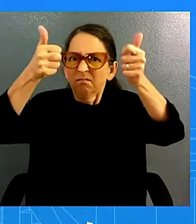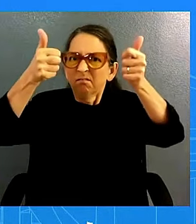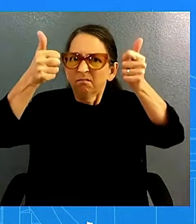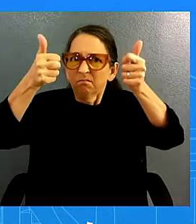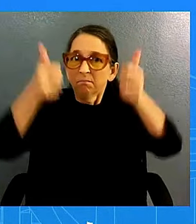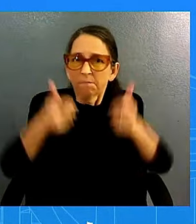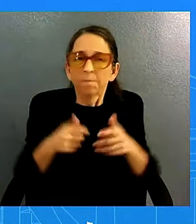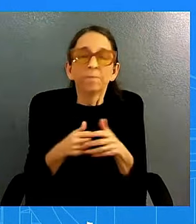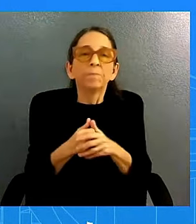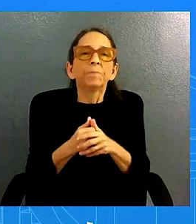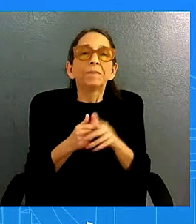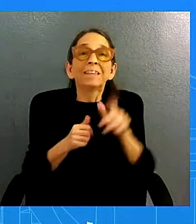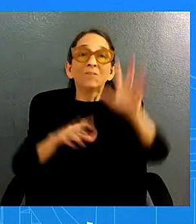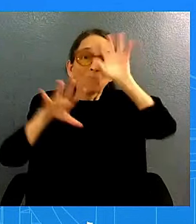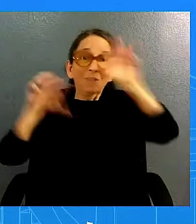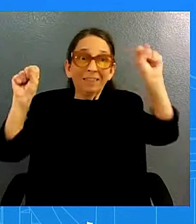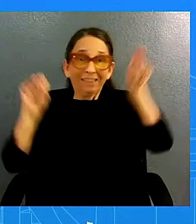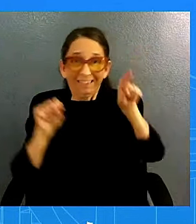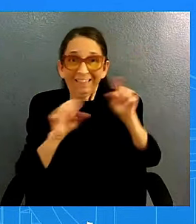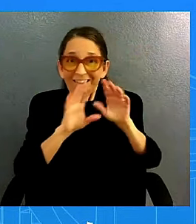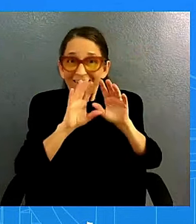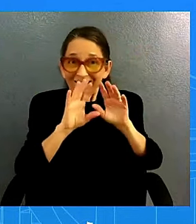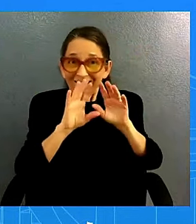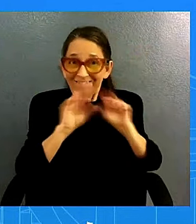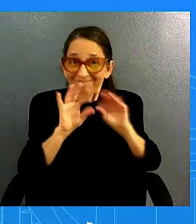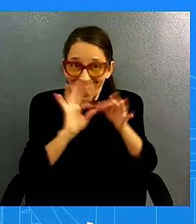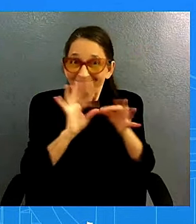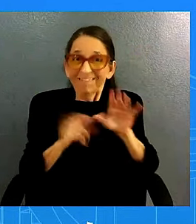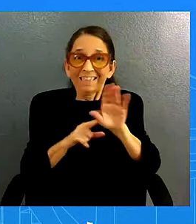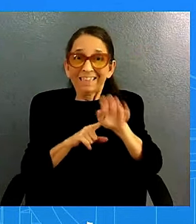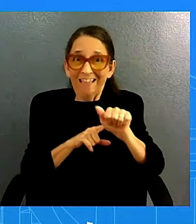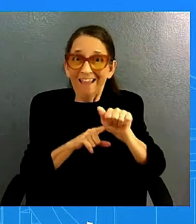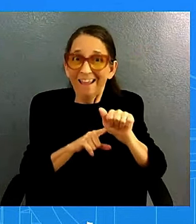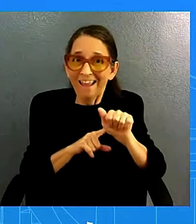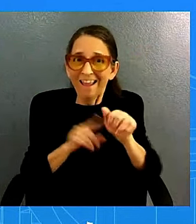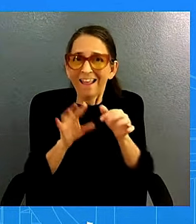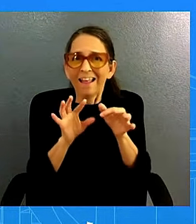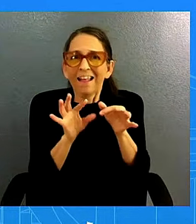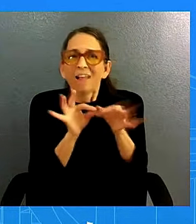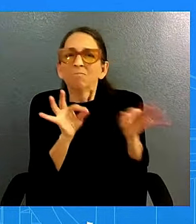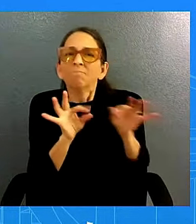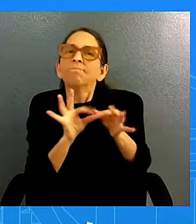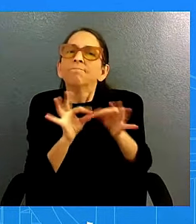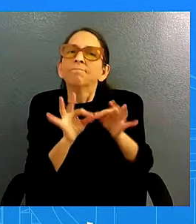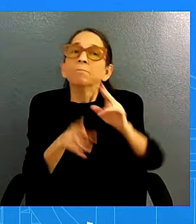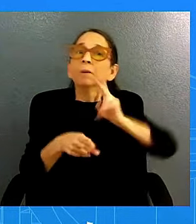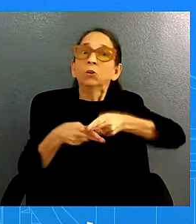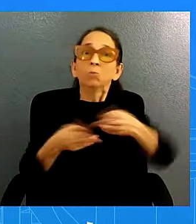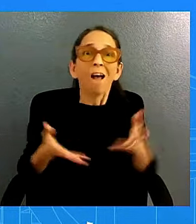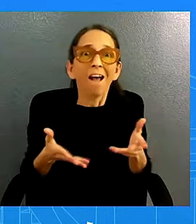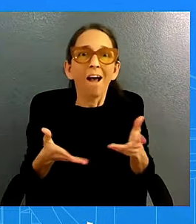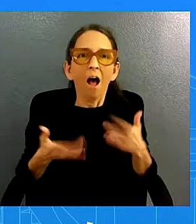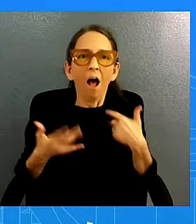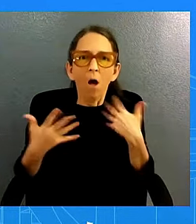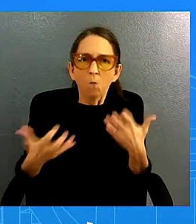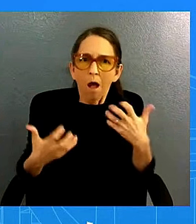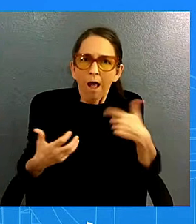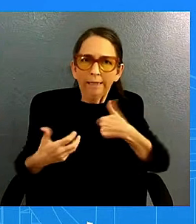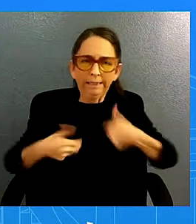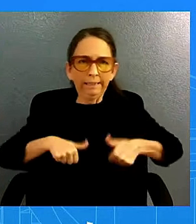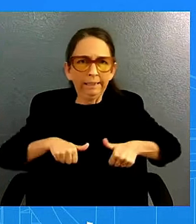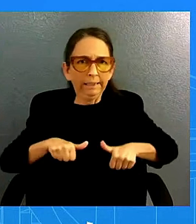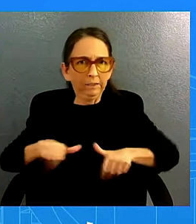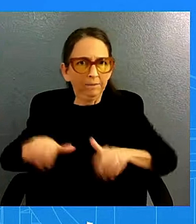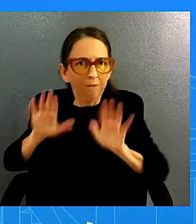cea language he was talking about the very low sacrifice ratio that has characterized this economic expansion this